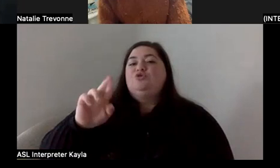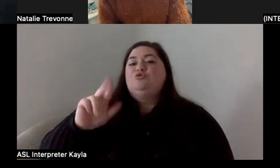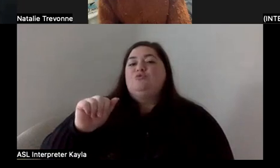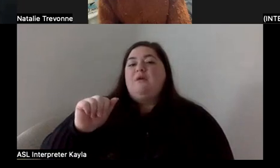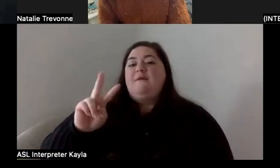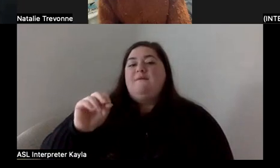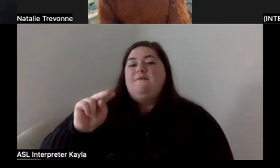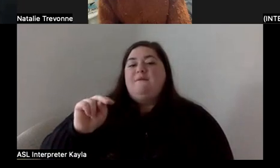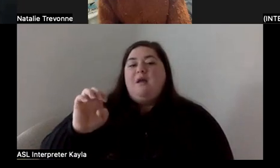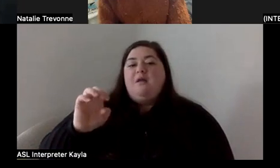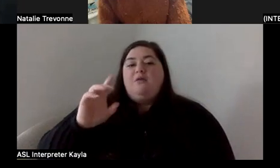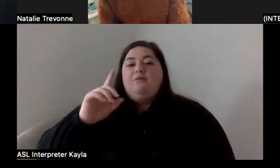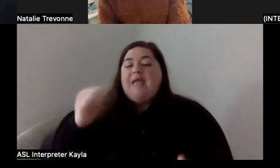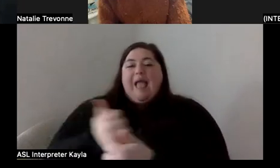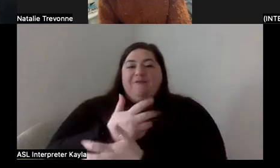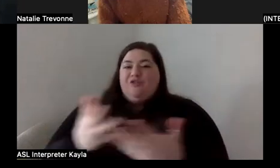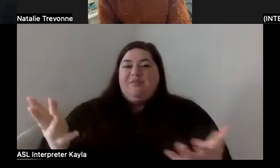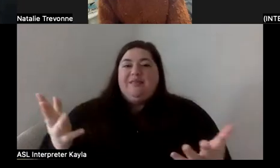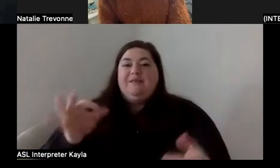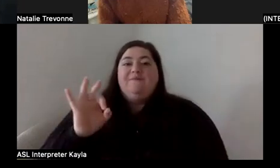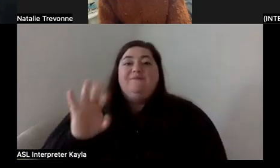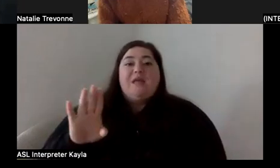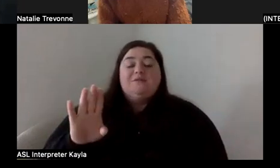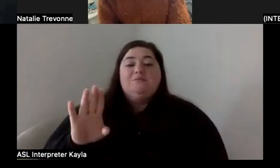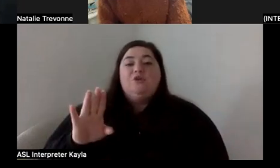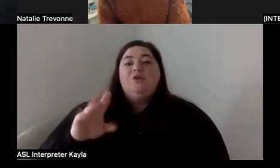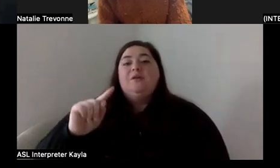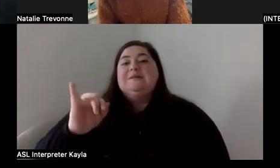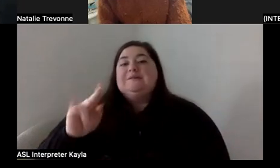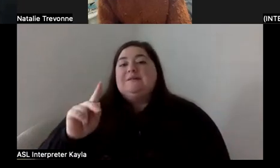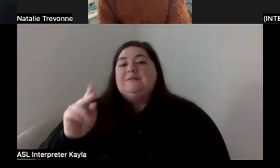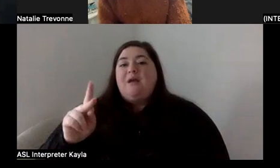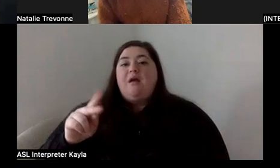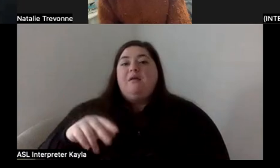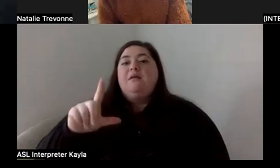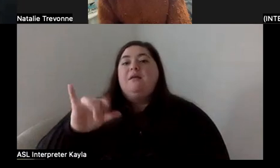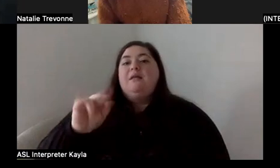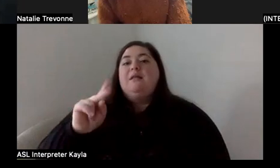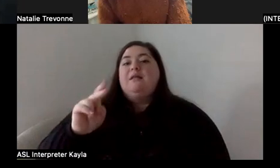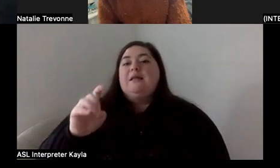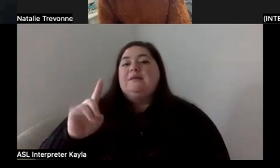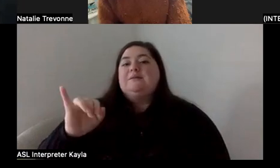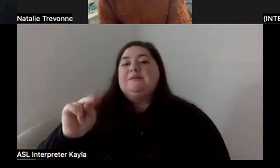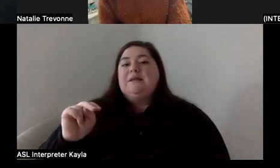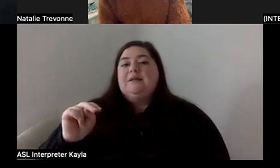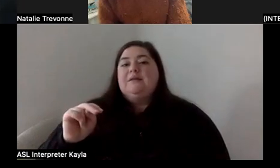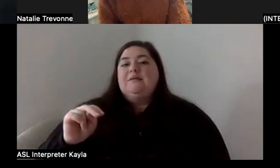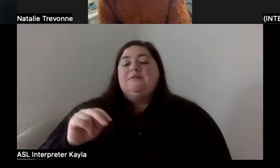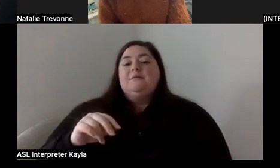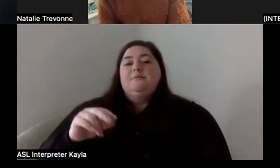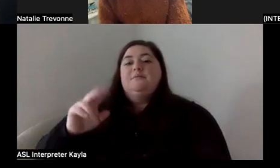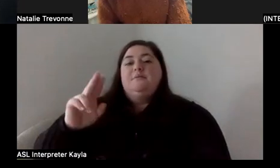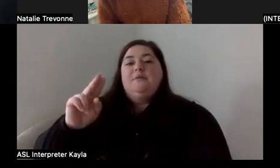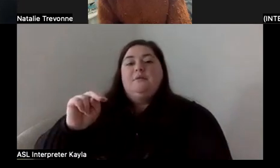So Facebook, TikTok, LinkedIn, it's going to be Natalie Trevon on